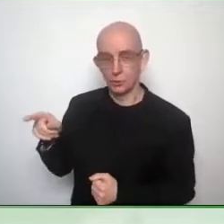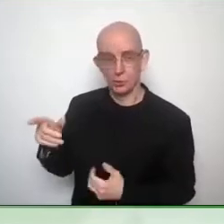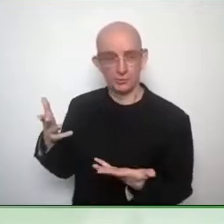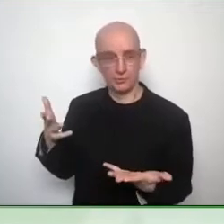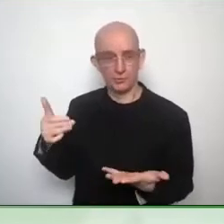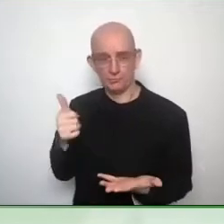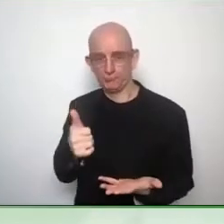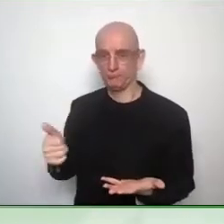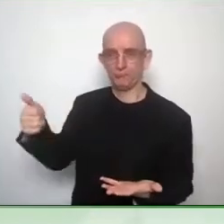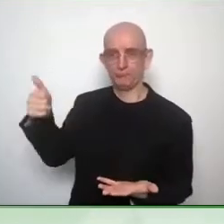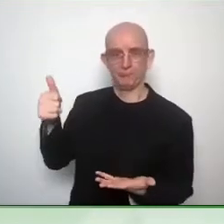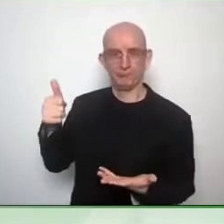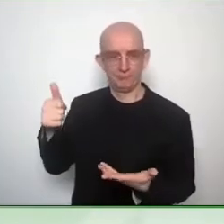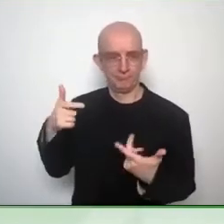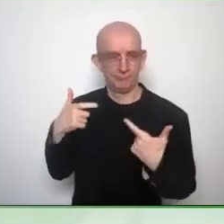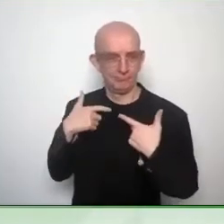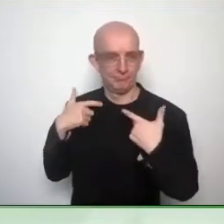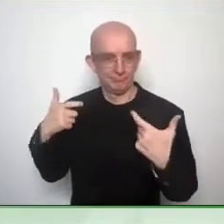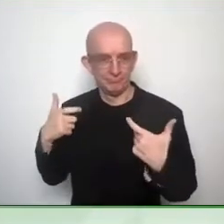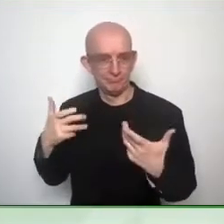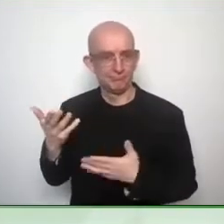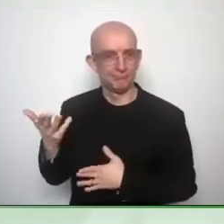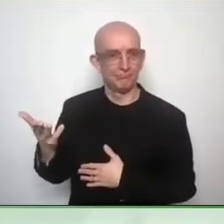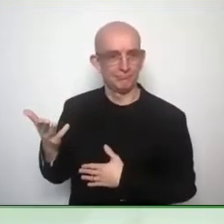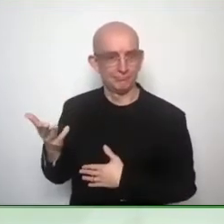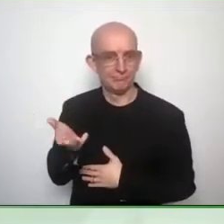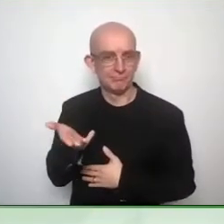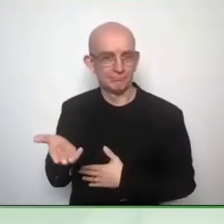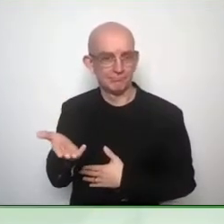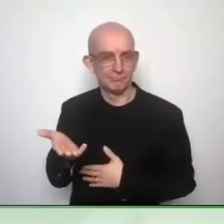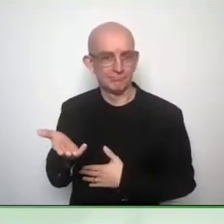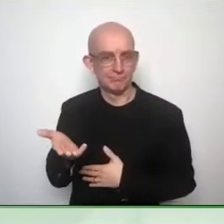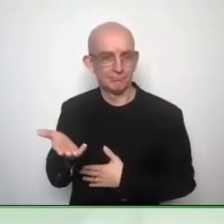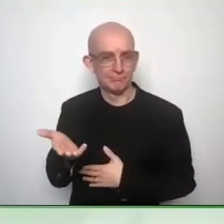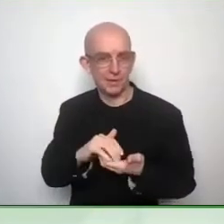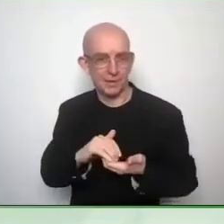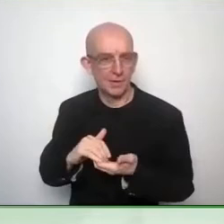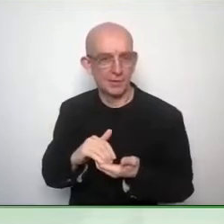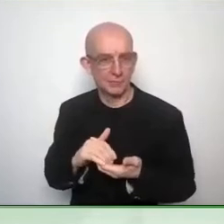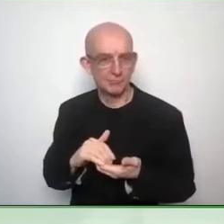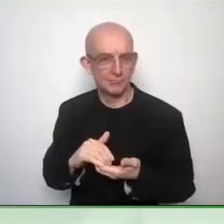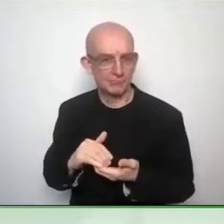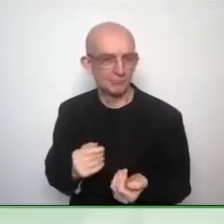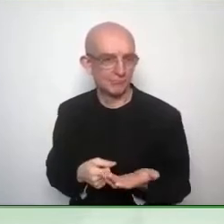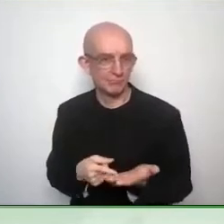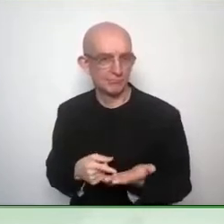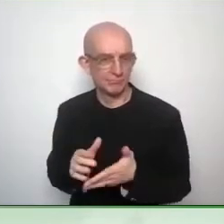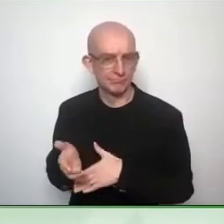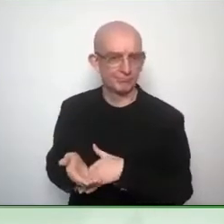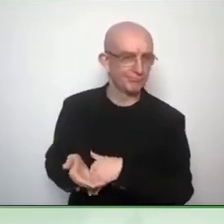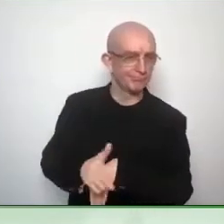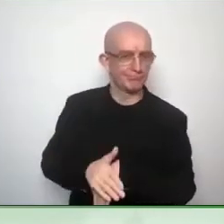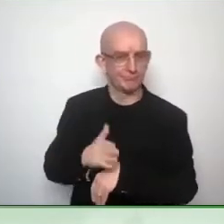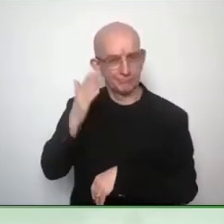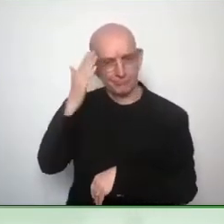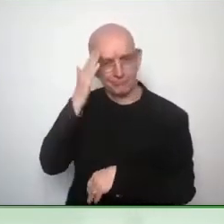Well, very positive. It's amazing to see all these experiences from all the world being brought here together.